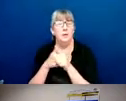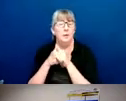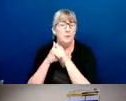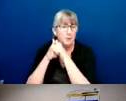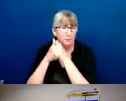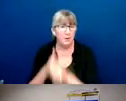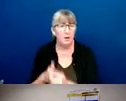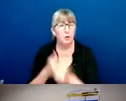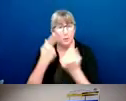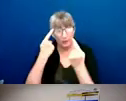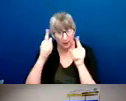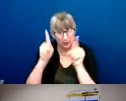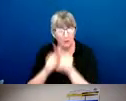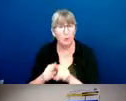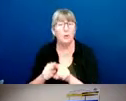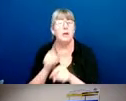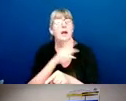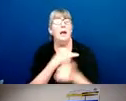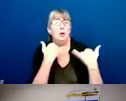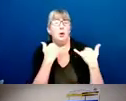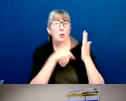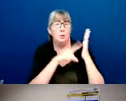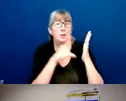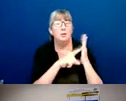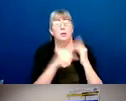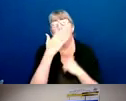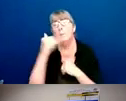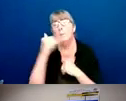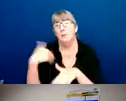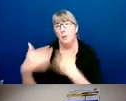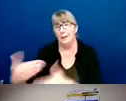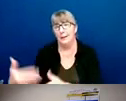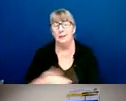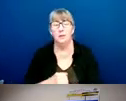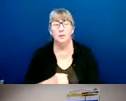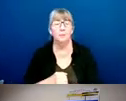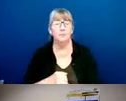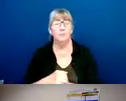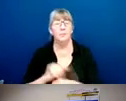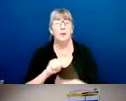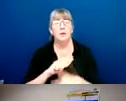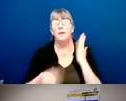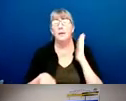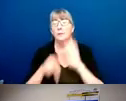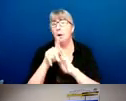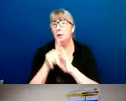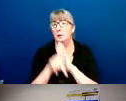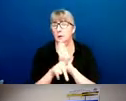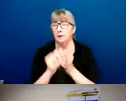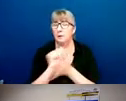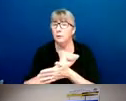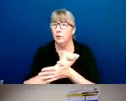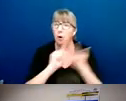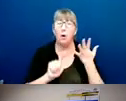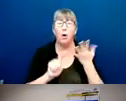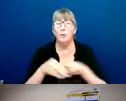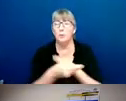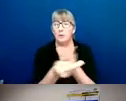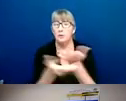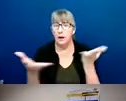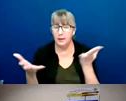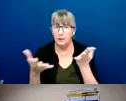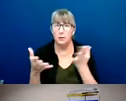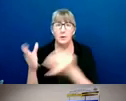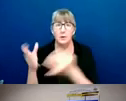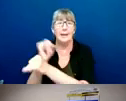as current research and best practices. These draft policies have all been provided to the independent monitoring team